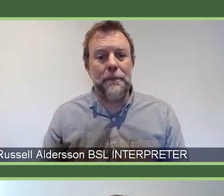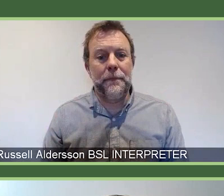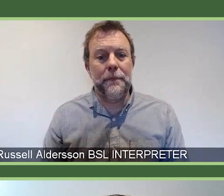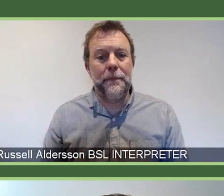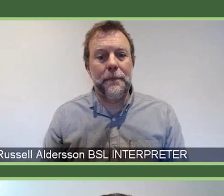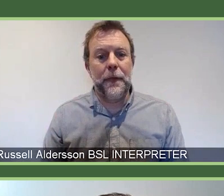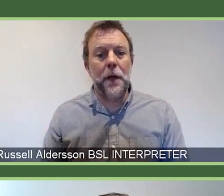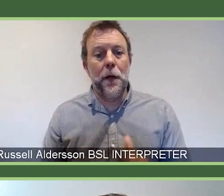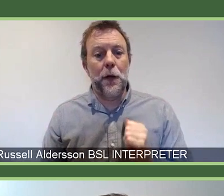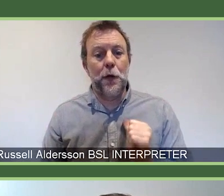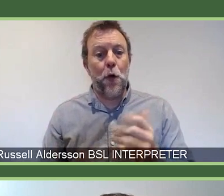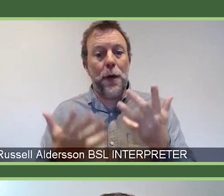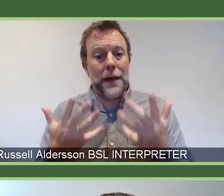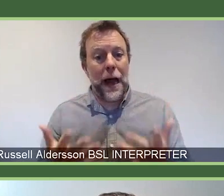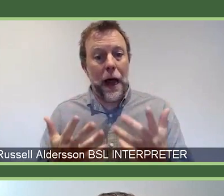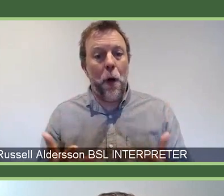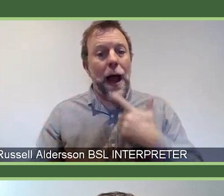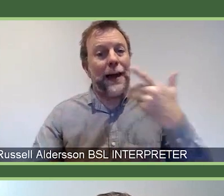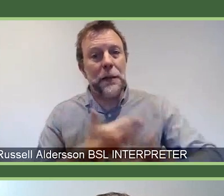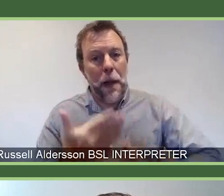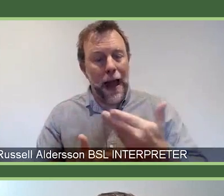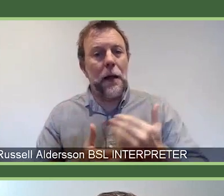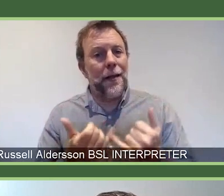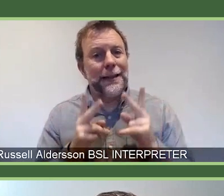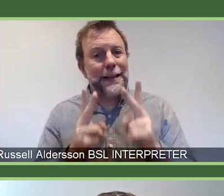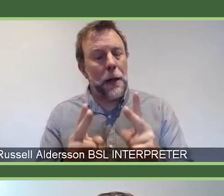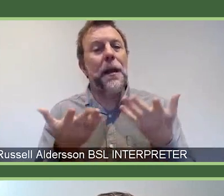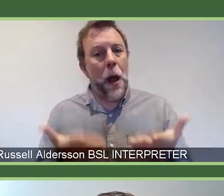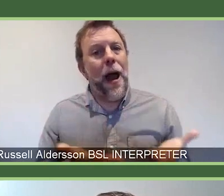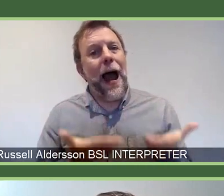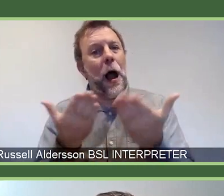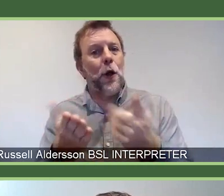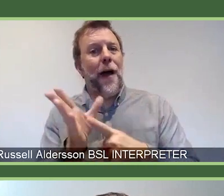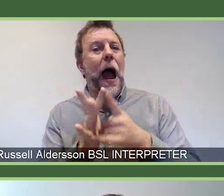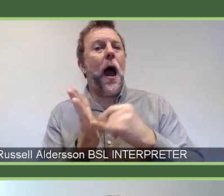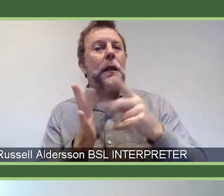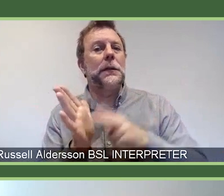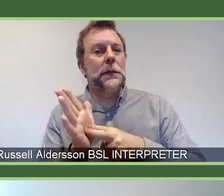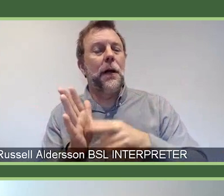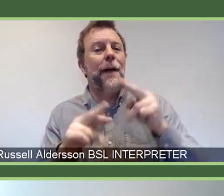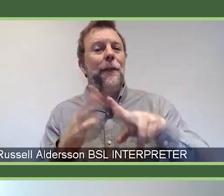to some of the specifics of the schemes. And I am going to hand over to Alison Fox to take you through that.